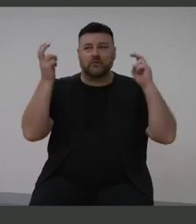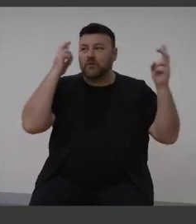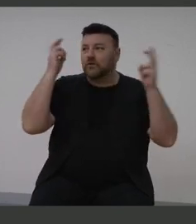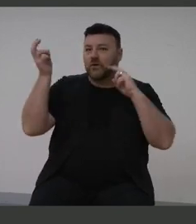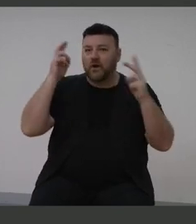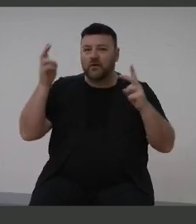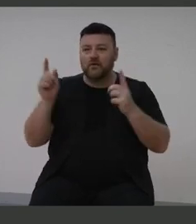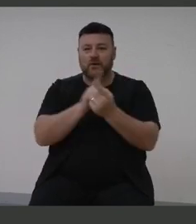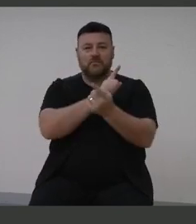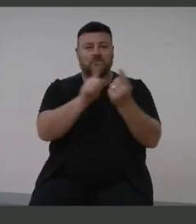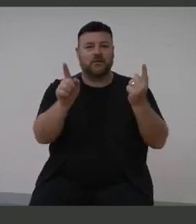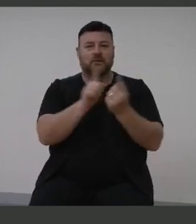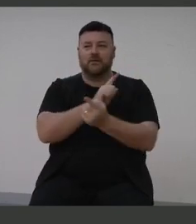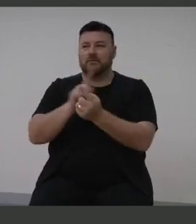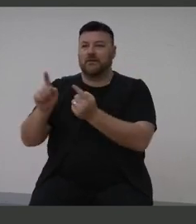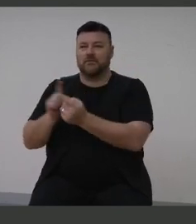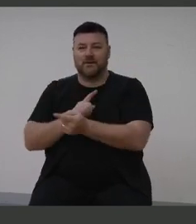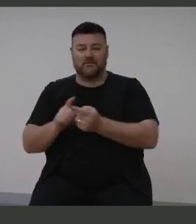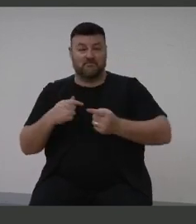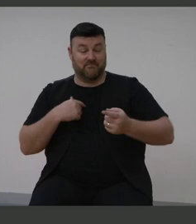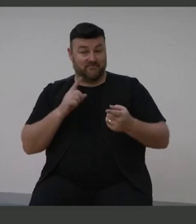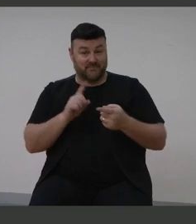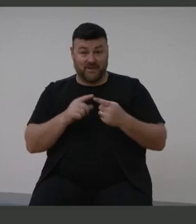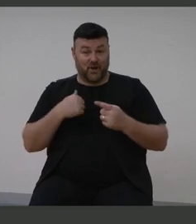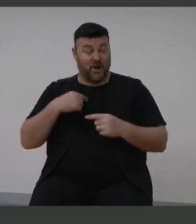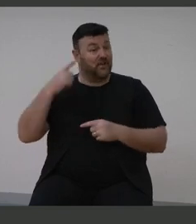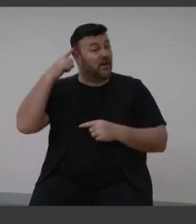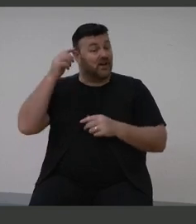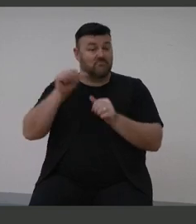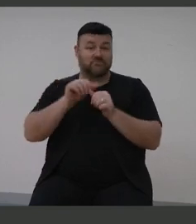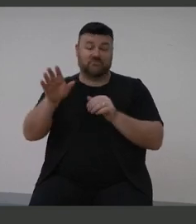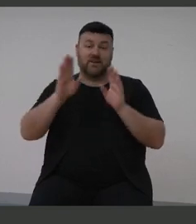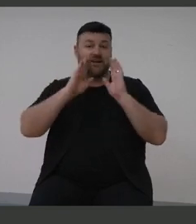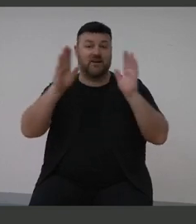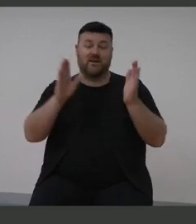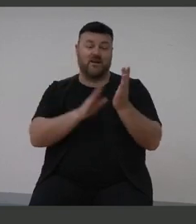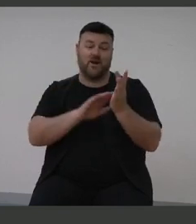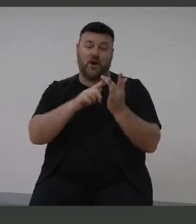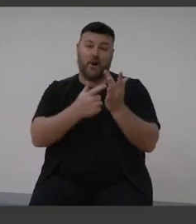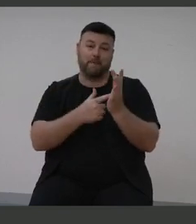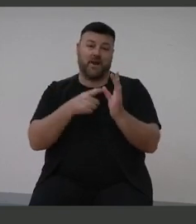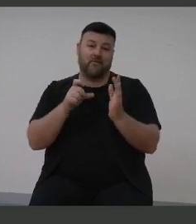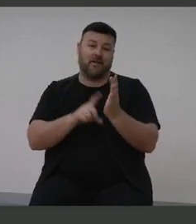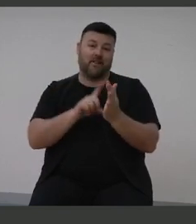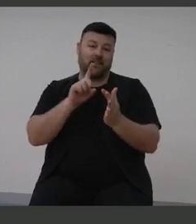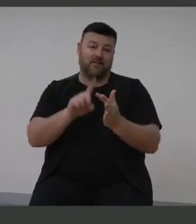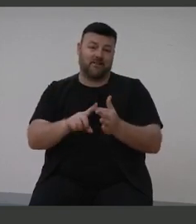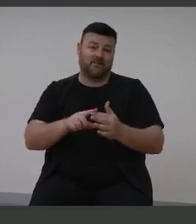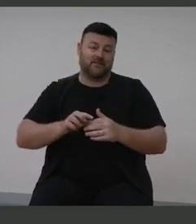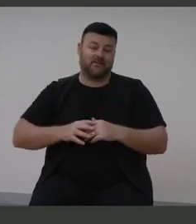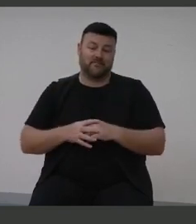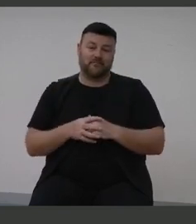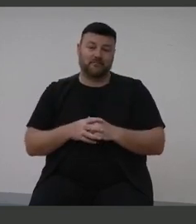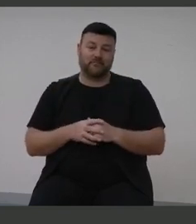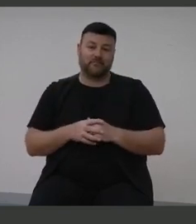all over the world, I still think this is an absolute miracle. And so